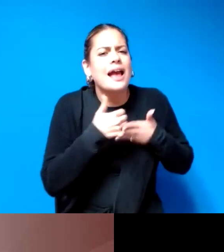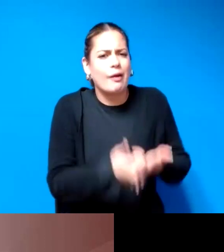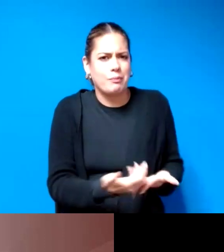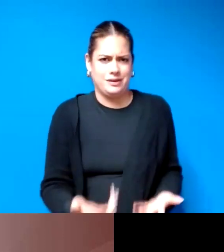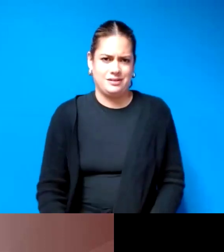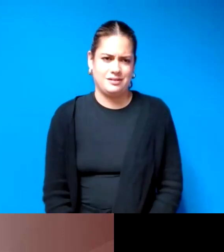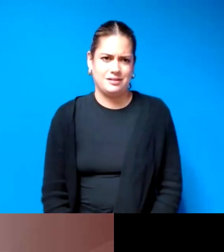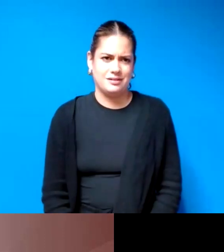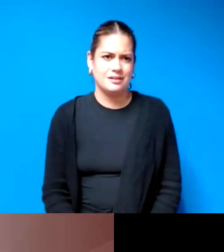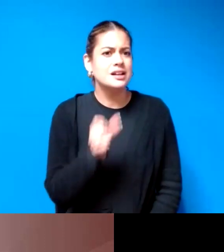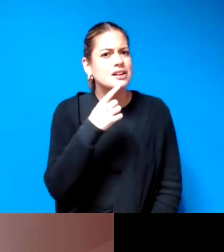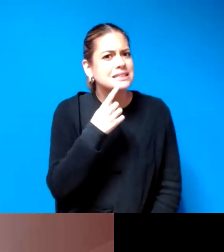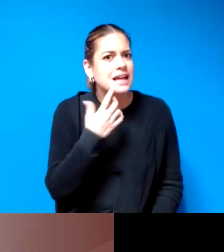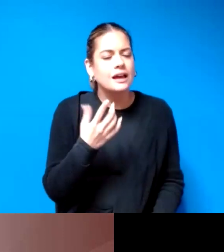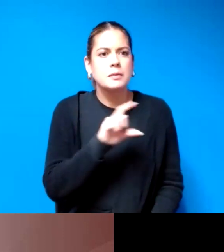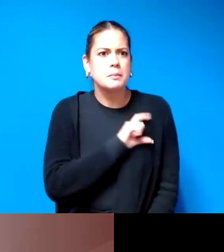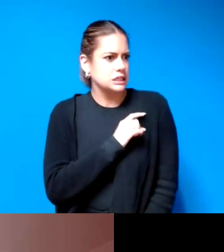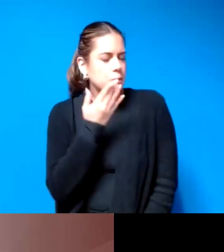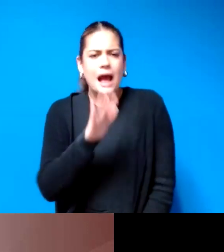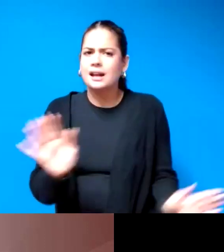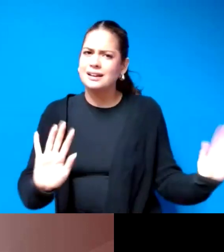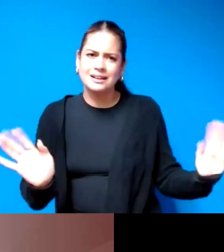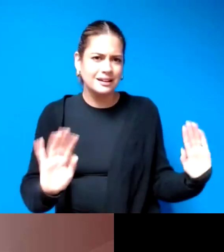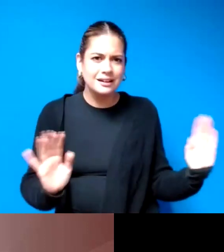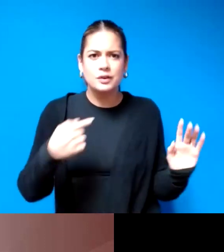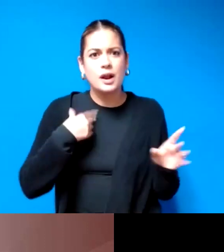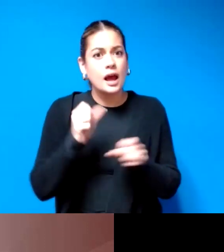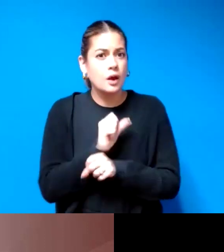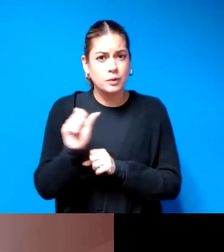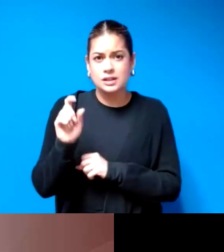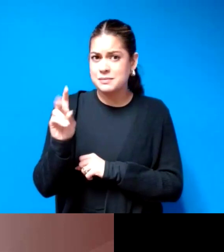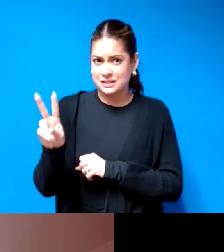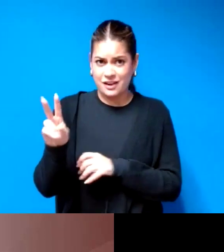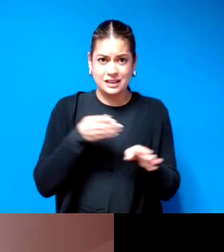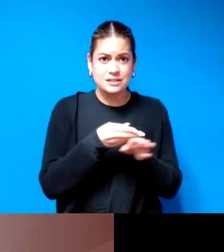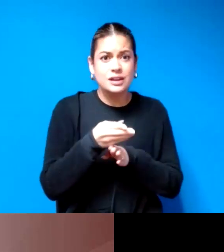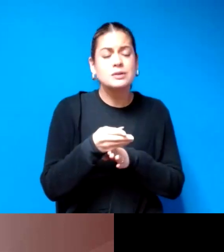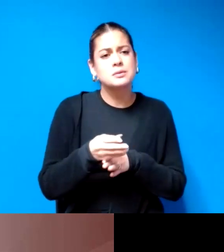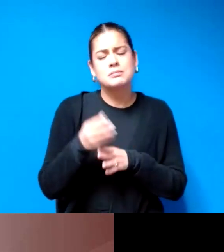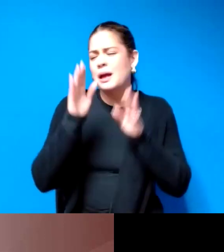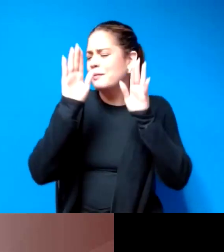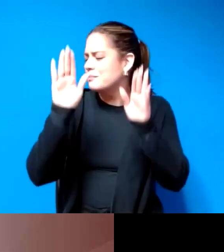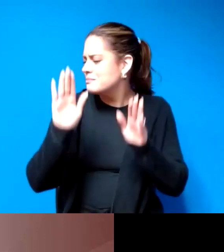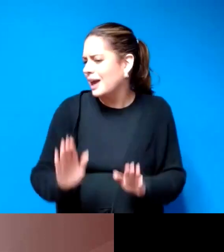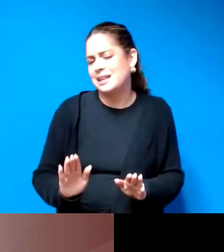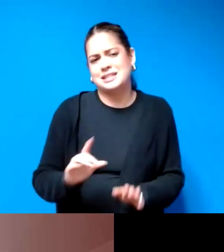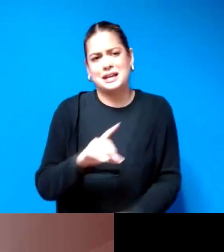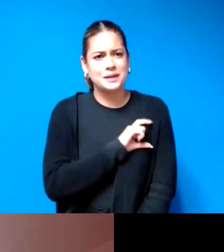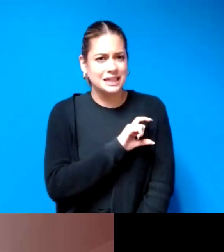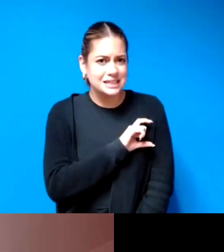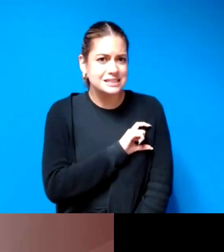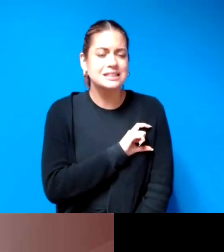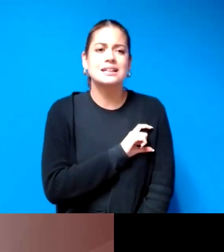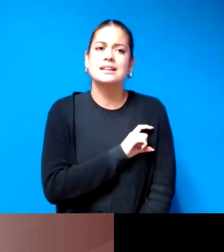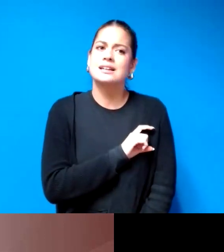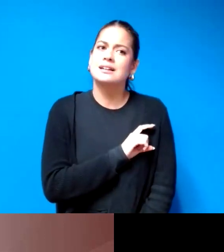now that's not to say all police officers are bad like when i worked in domestic violence field we had some wonderful police officers who